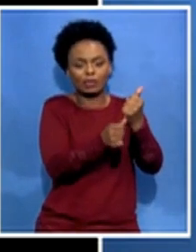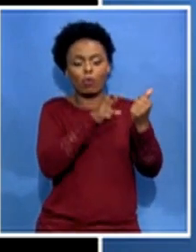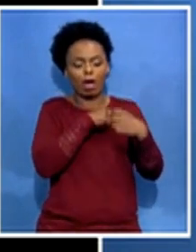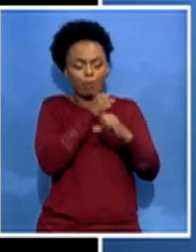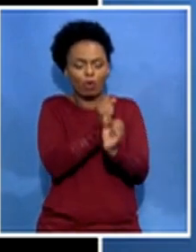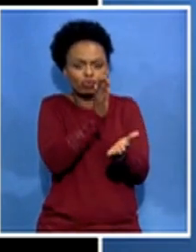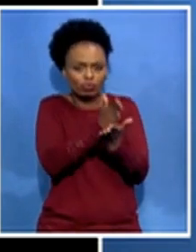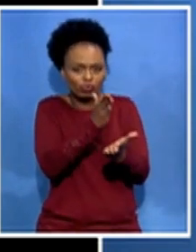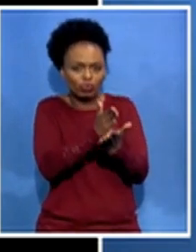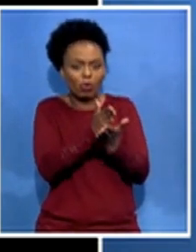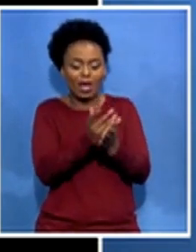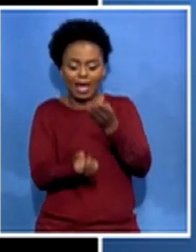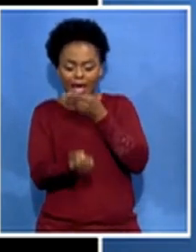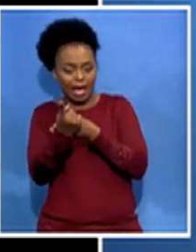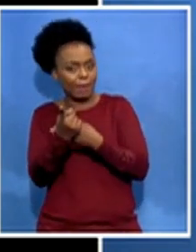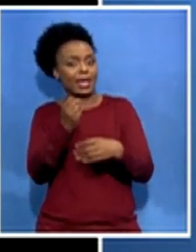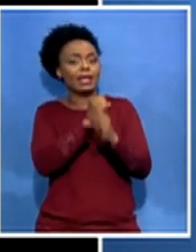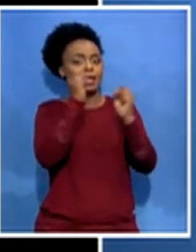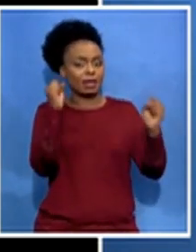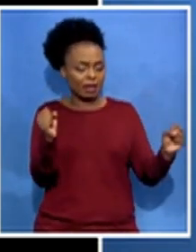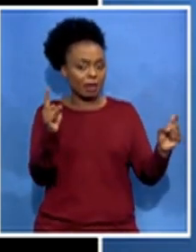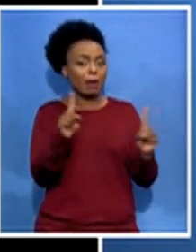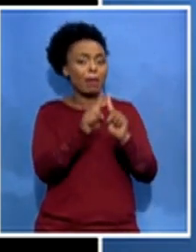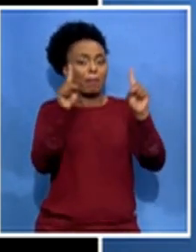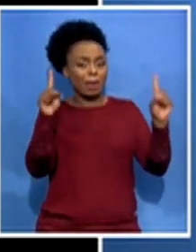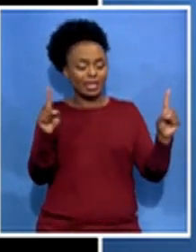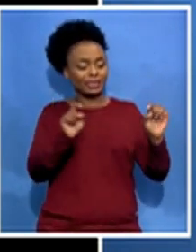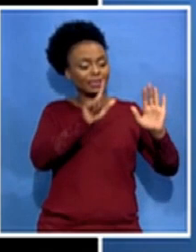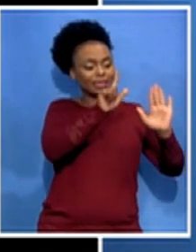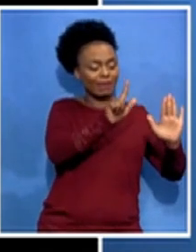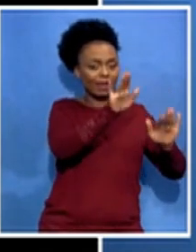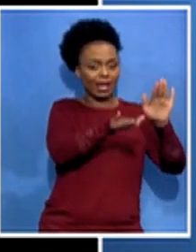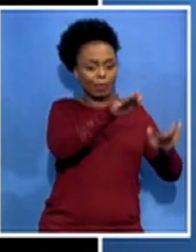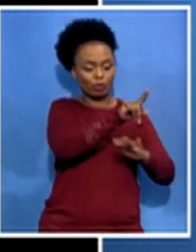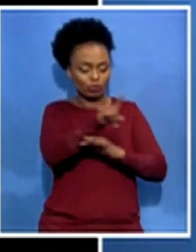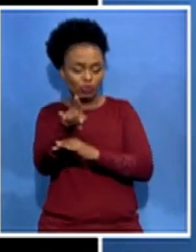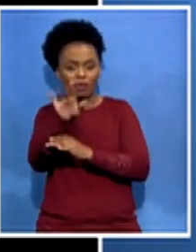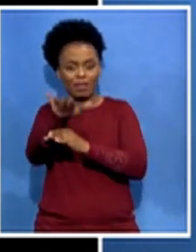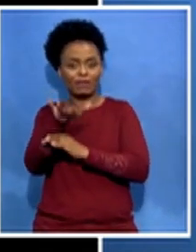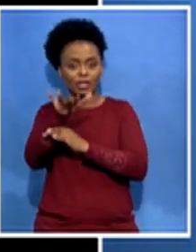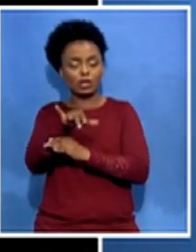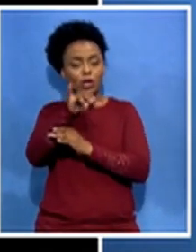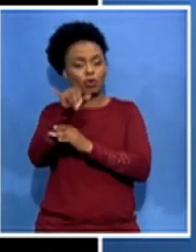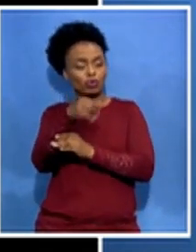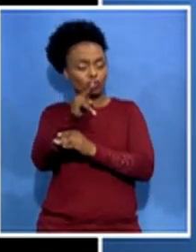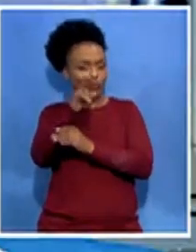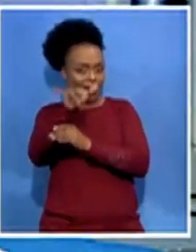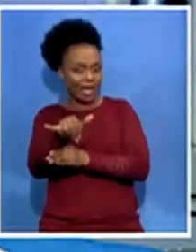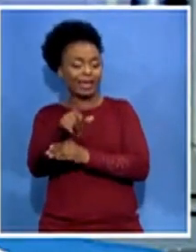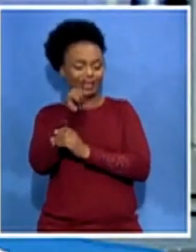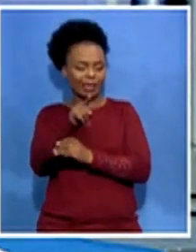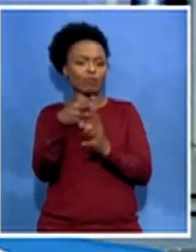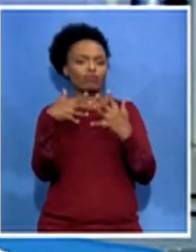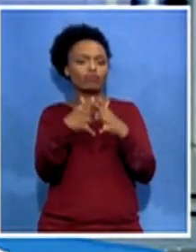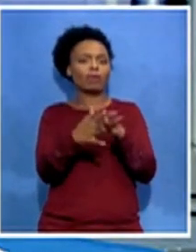between the 7th of april to the 15th of july this massacre happened so if you talk to us about